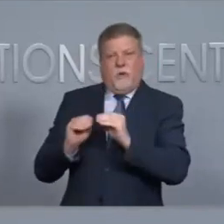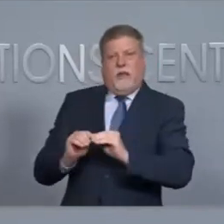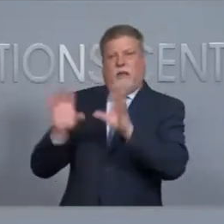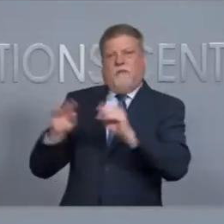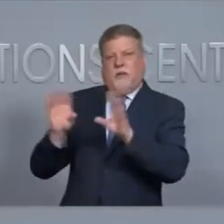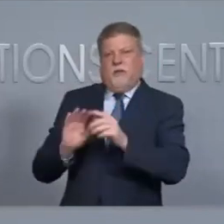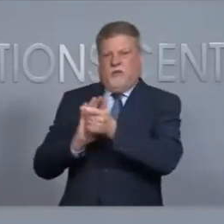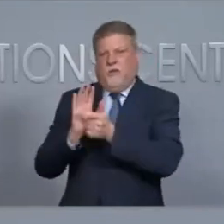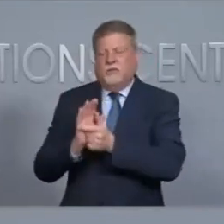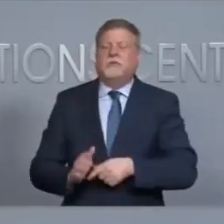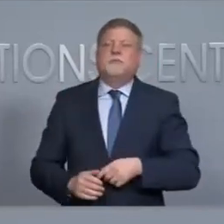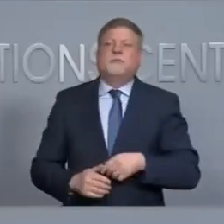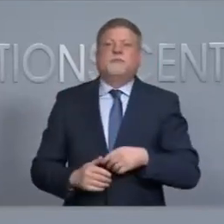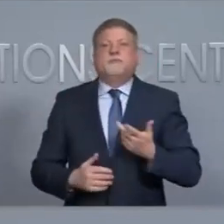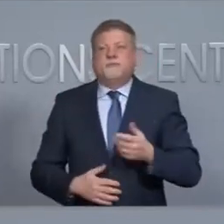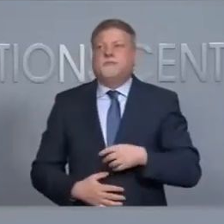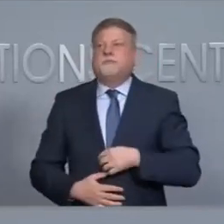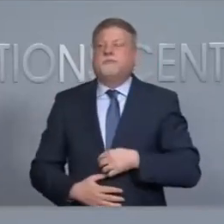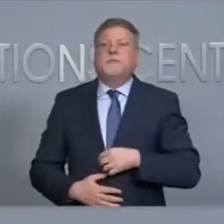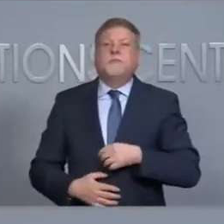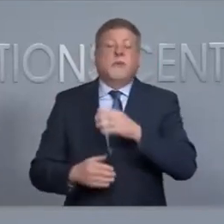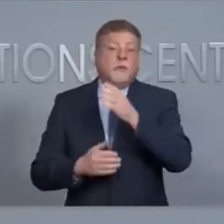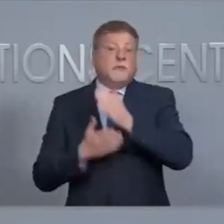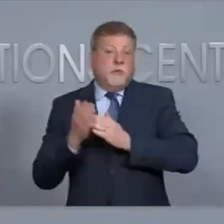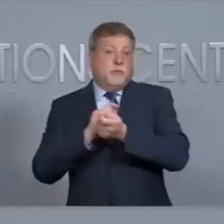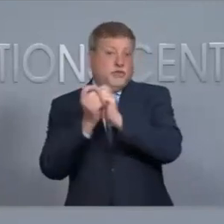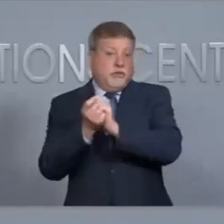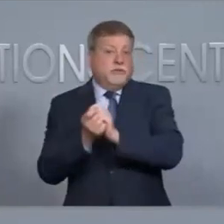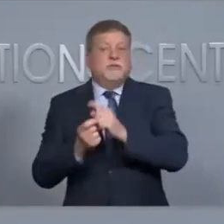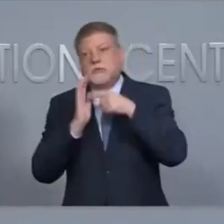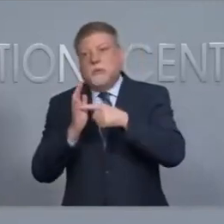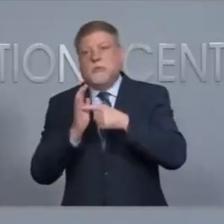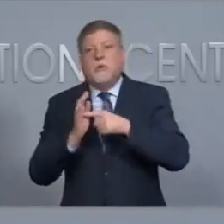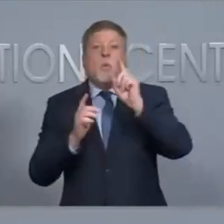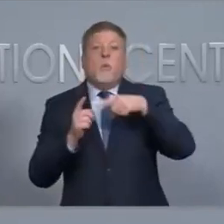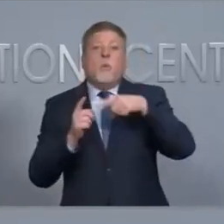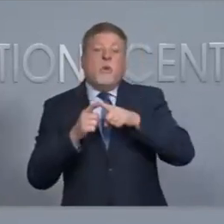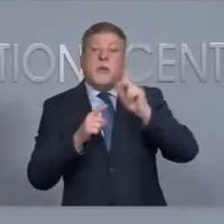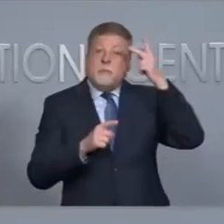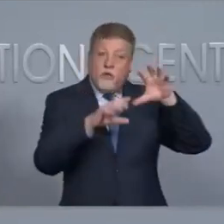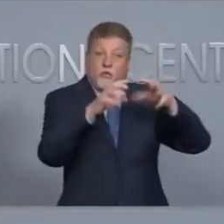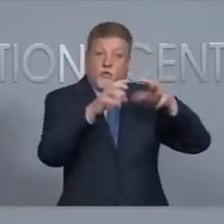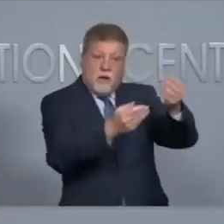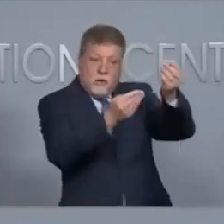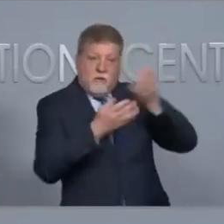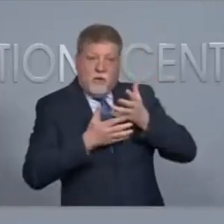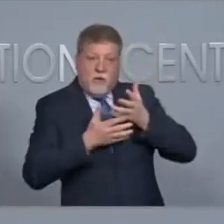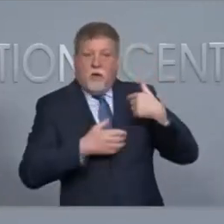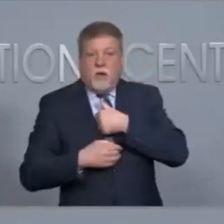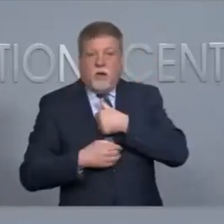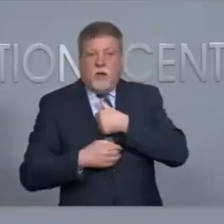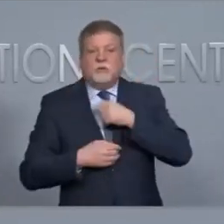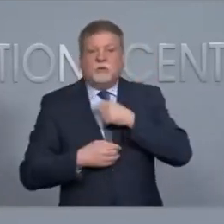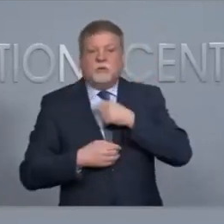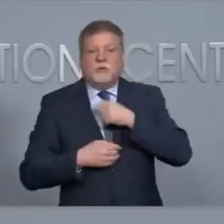There will be some changes. There have been some changes in when the political parties can notify us of these observers.